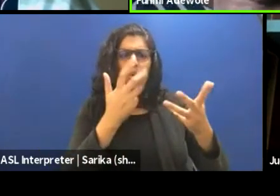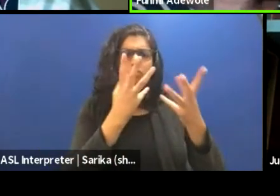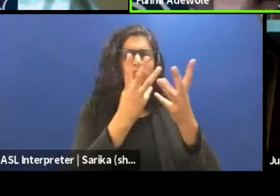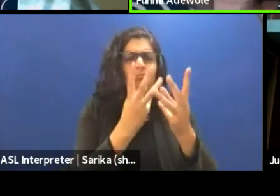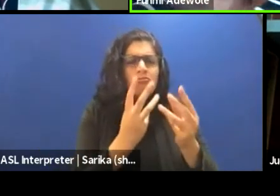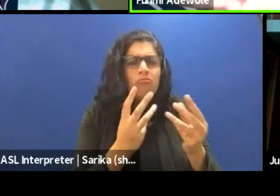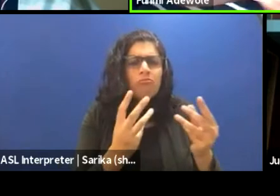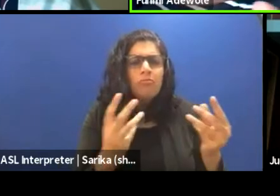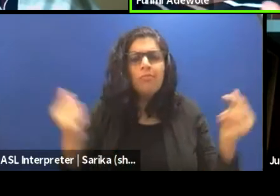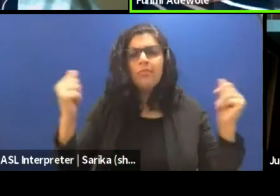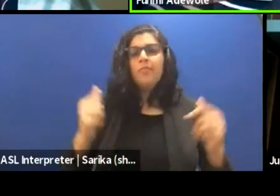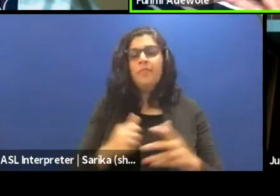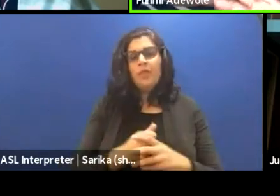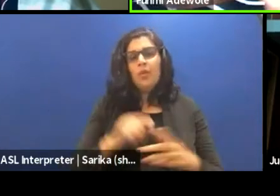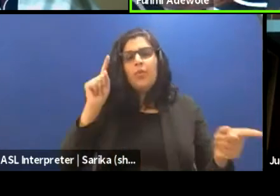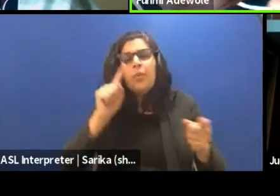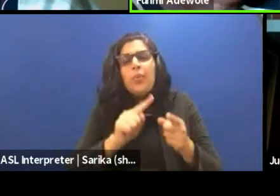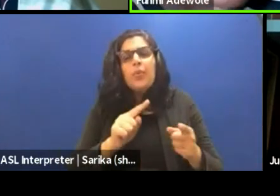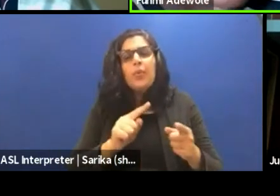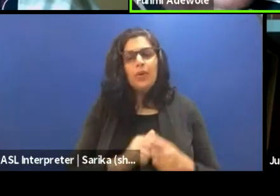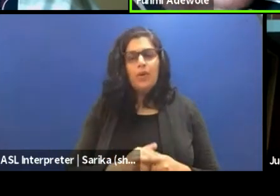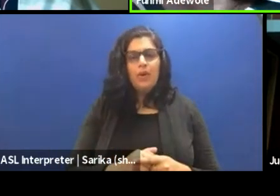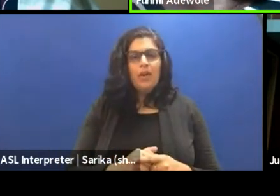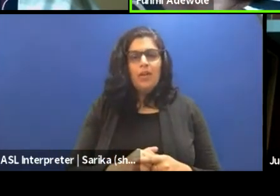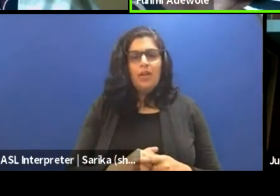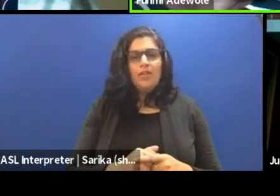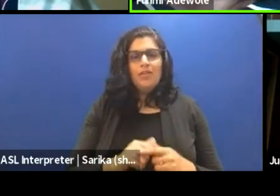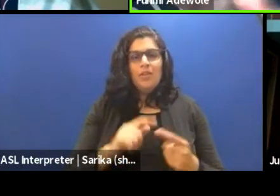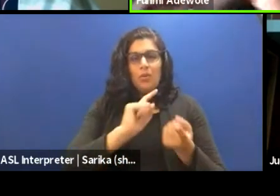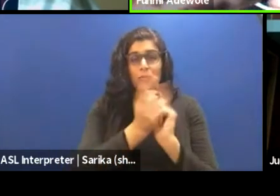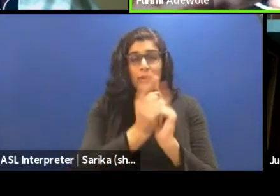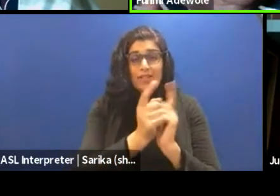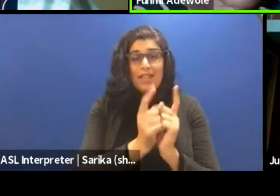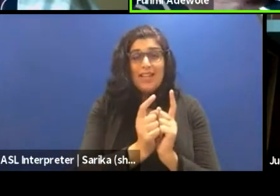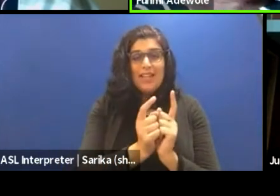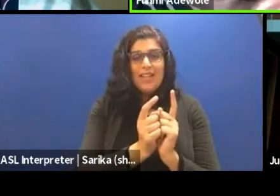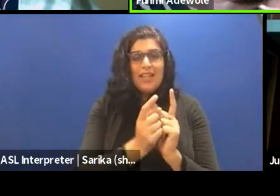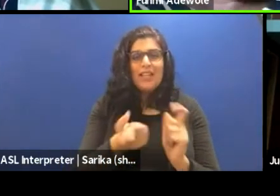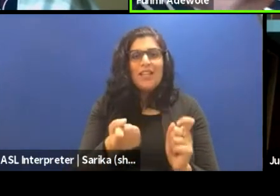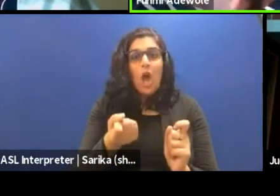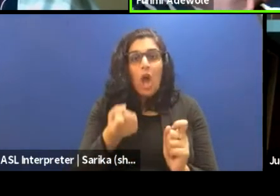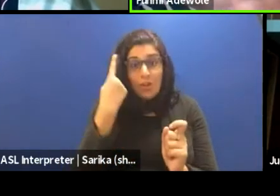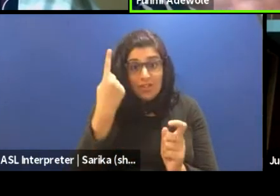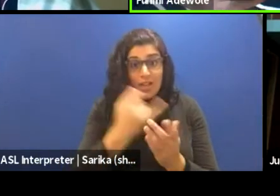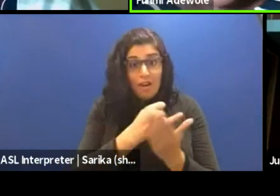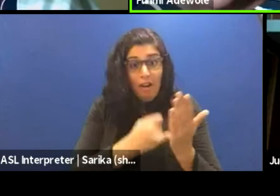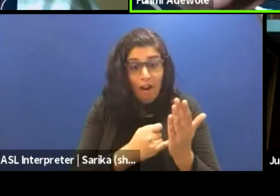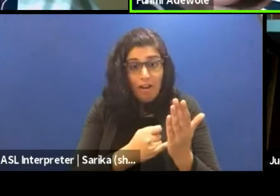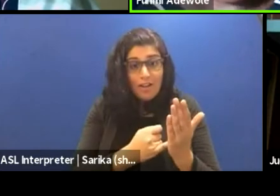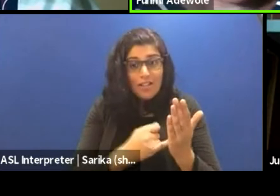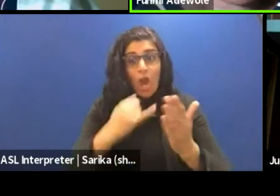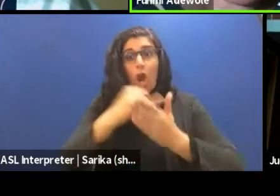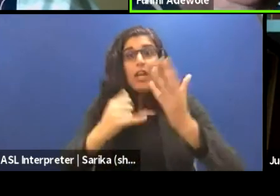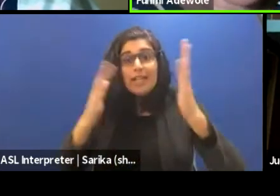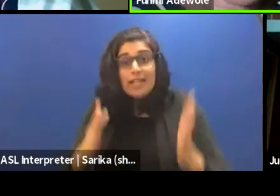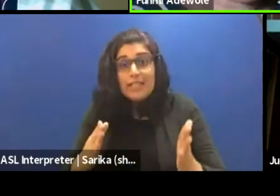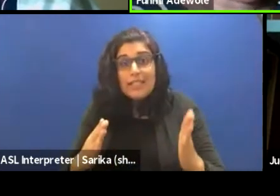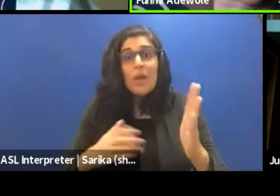So, you know, the whole thing of translating is understanding art, and artists, and processes.